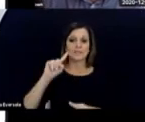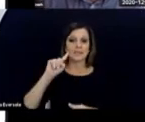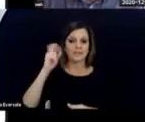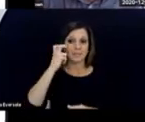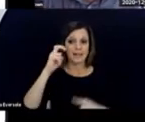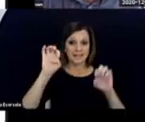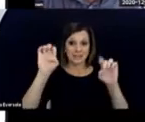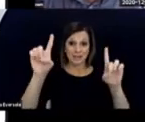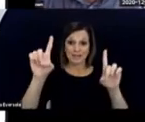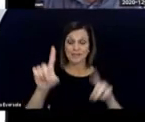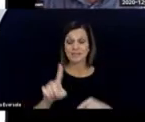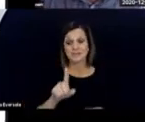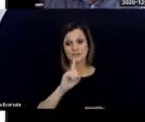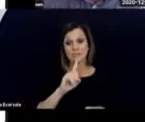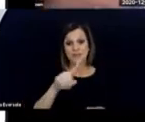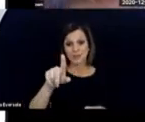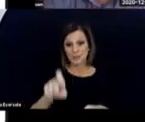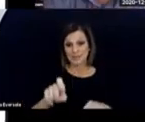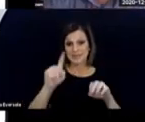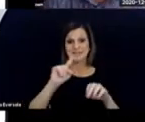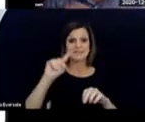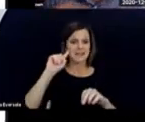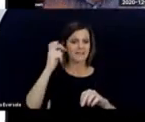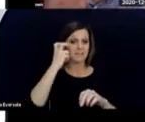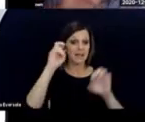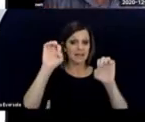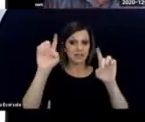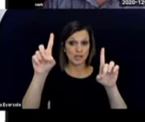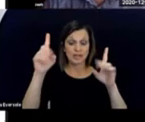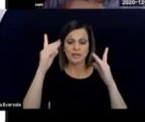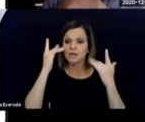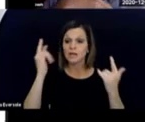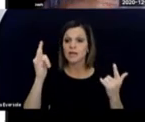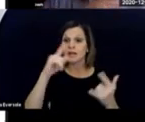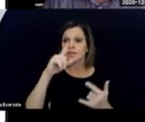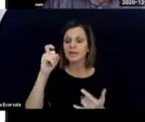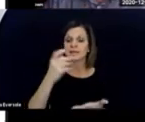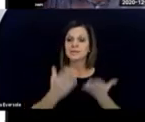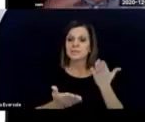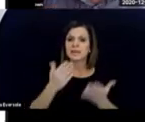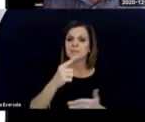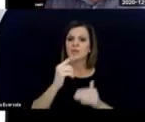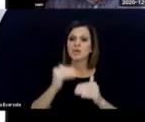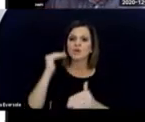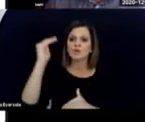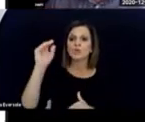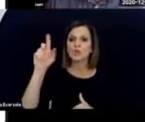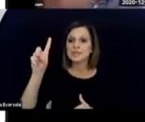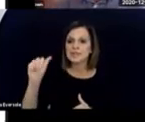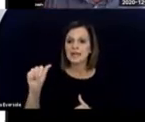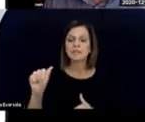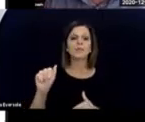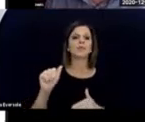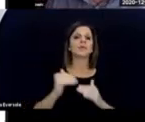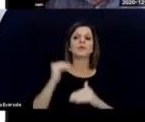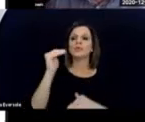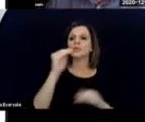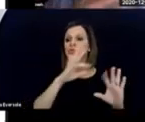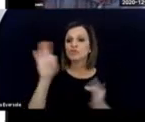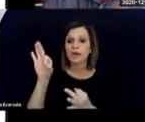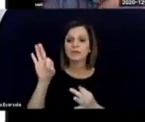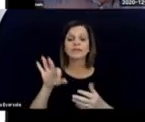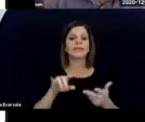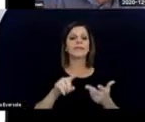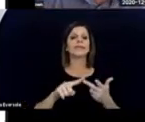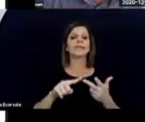need deafblind education because they might be too disabled, too distracted, too anxious